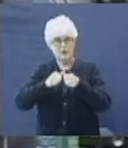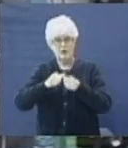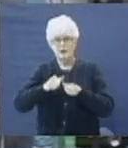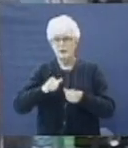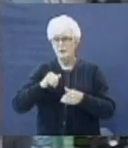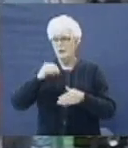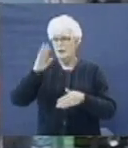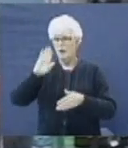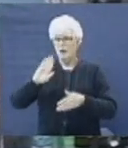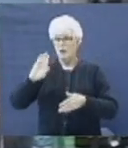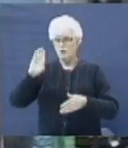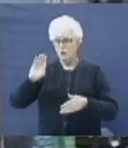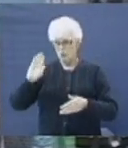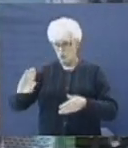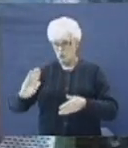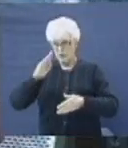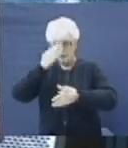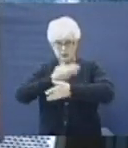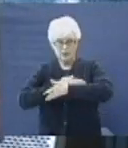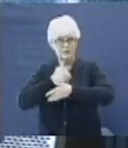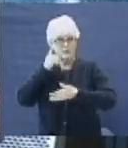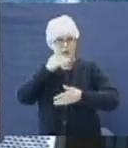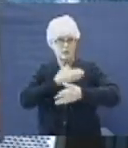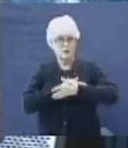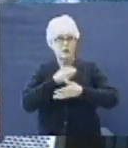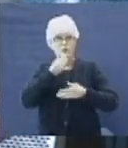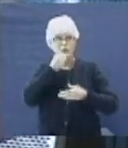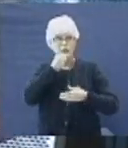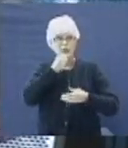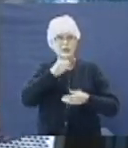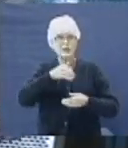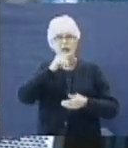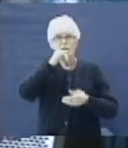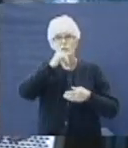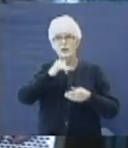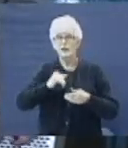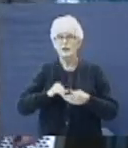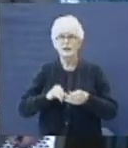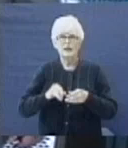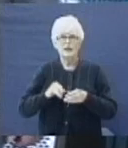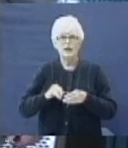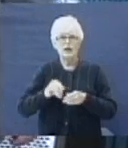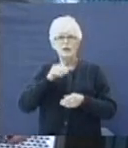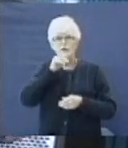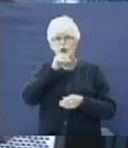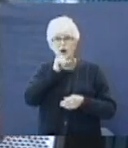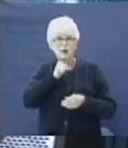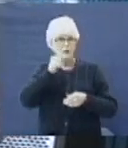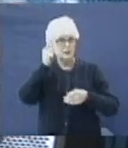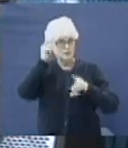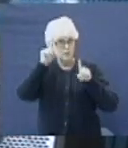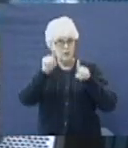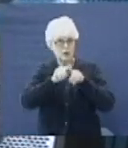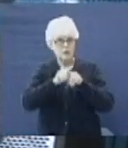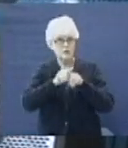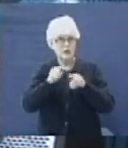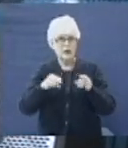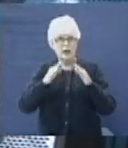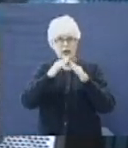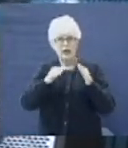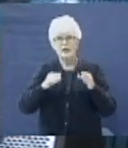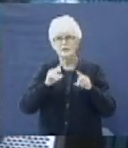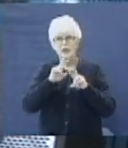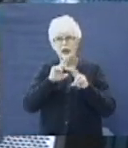Thy sons and thy daughters were eating and drinking wine. And their eldest brother's house, and behold, watch this,